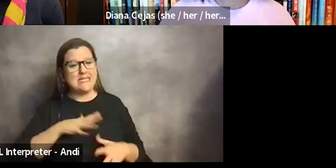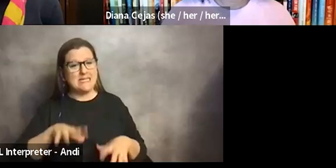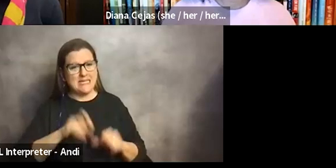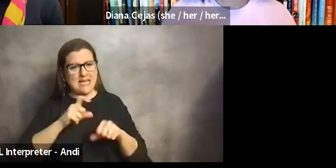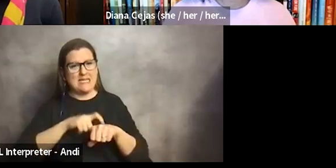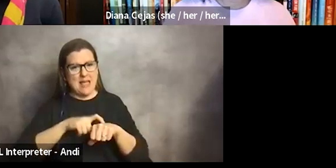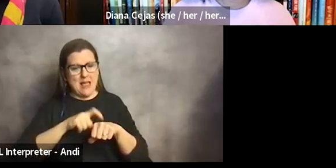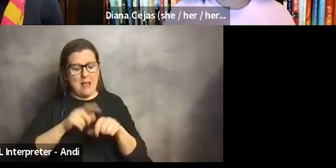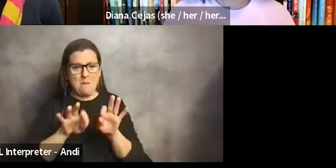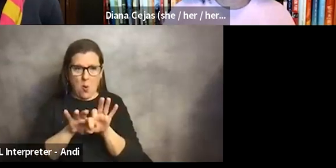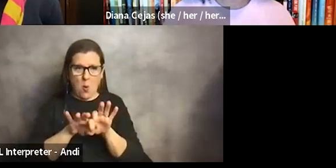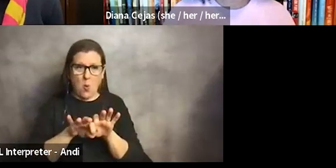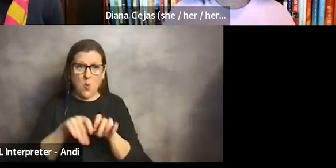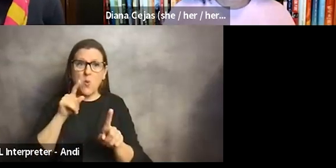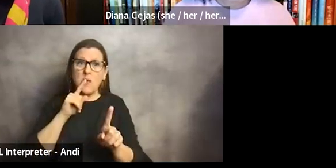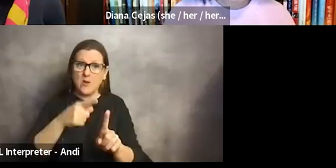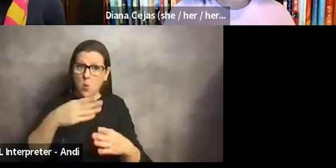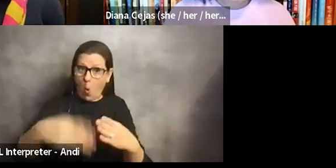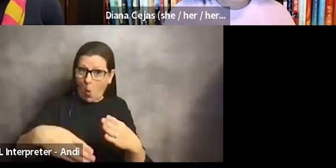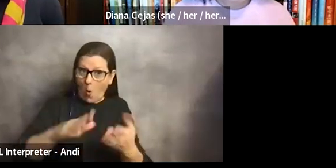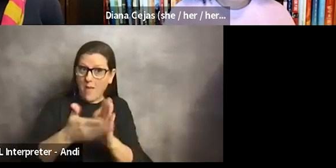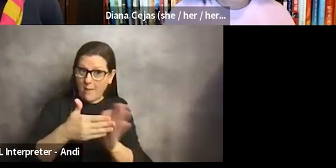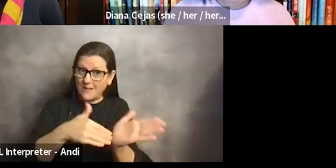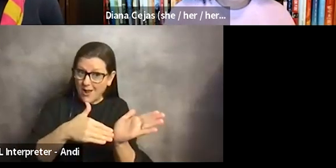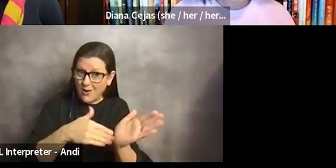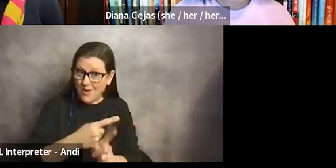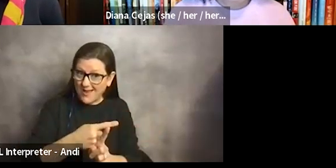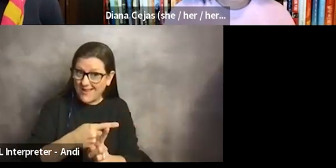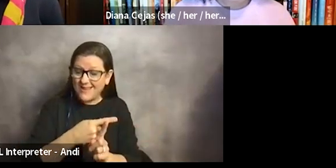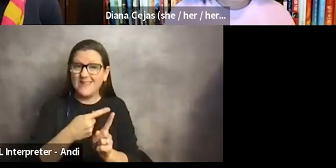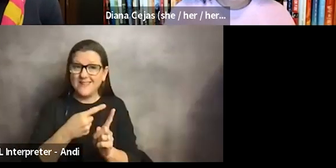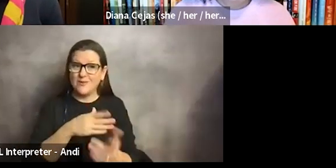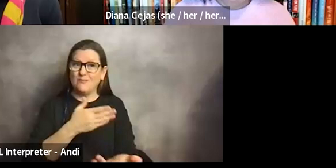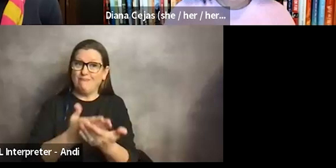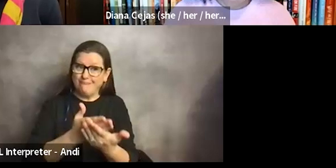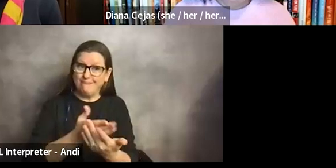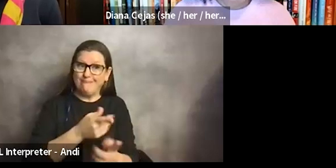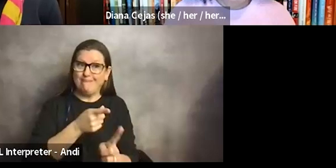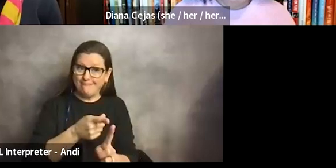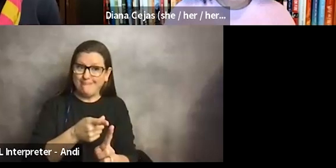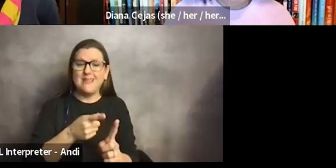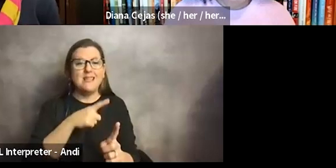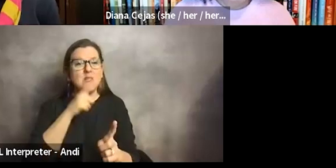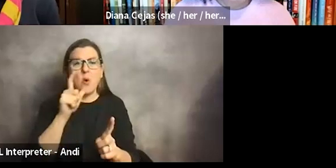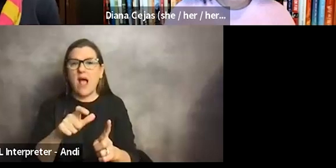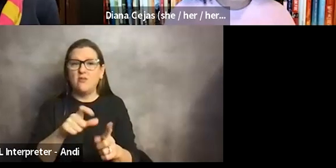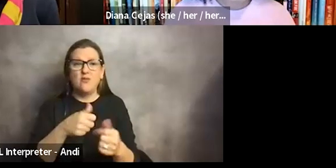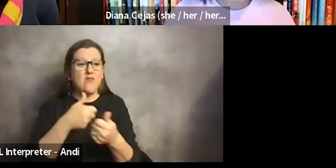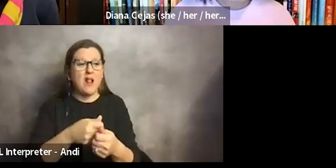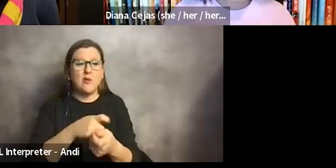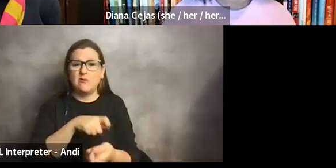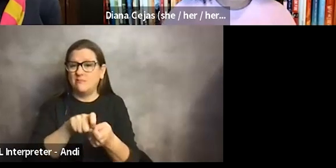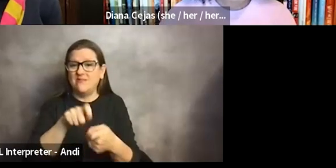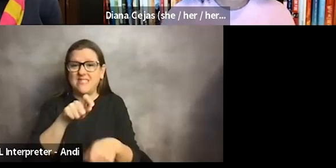because the the end goal is to become a physician in the end, right, and to get to your goal, and you don't have to do that on the same timeline as everyone else.